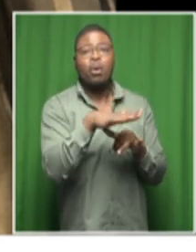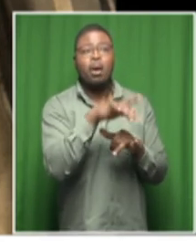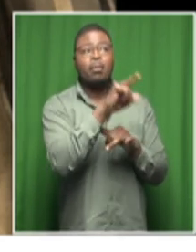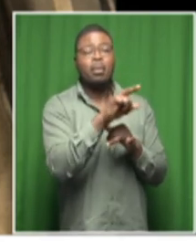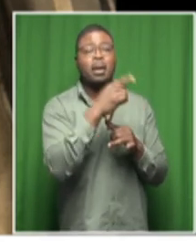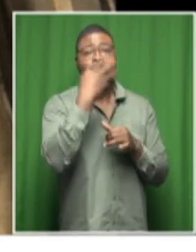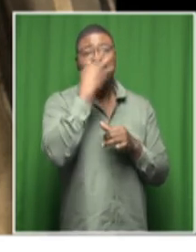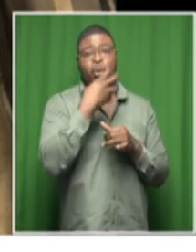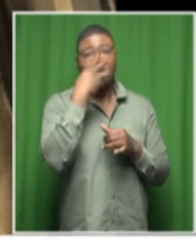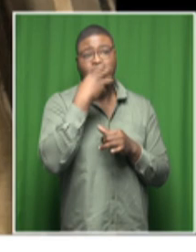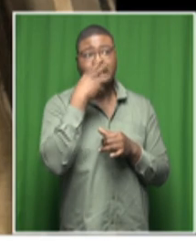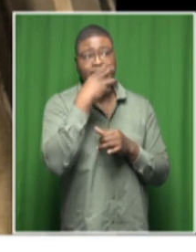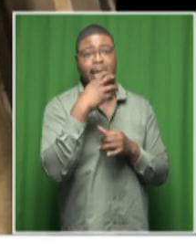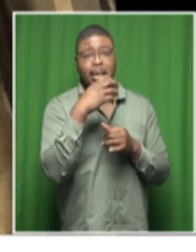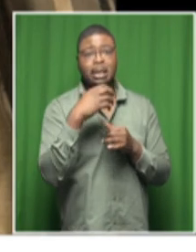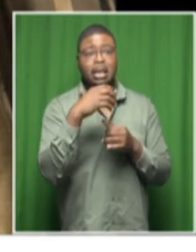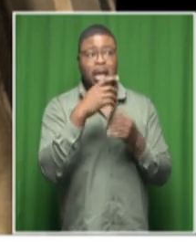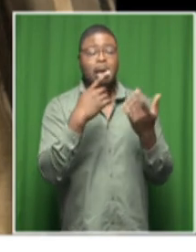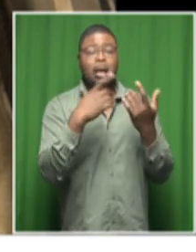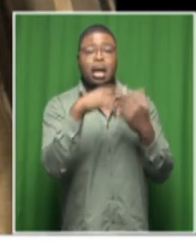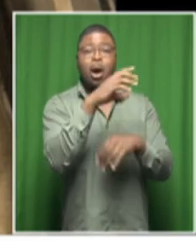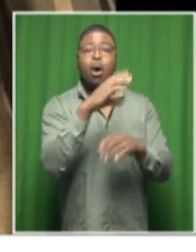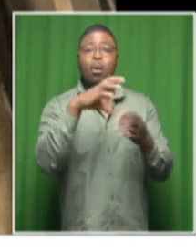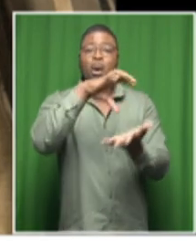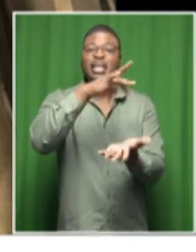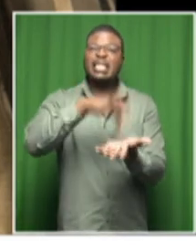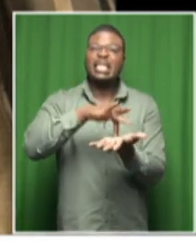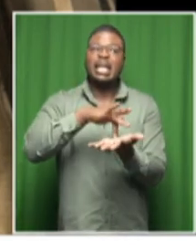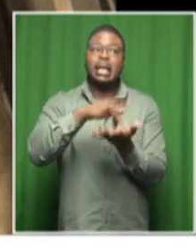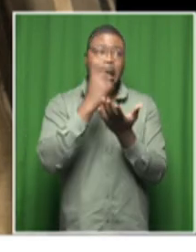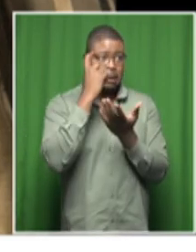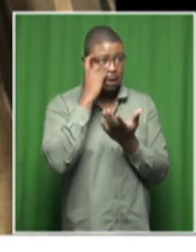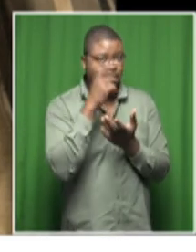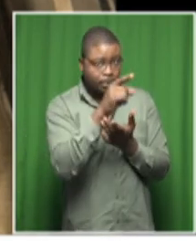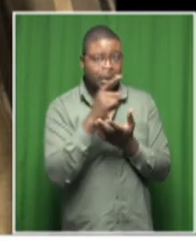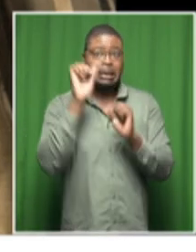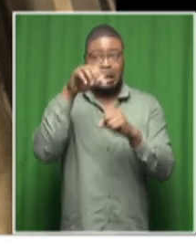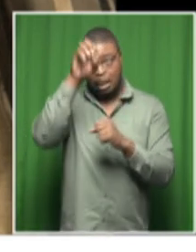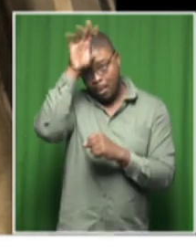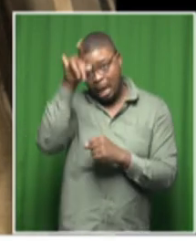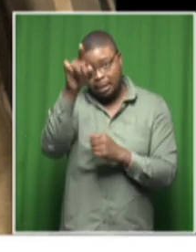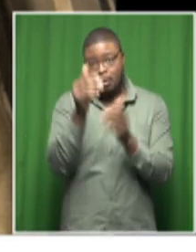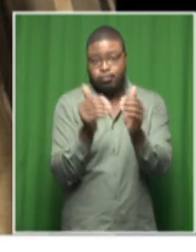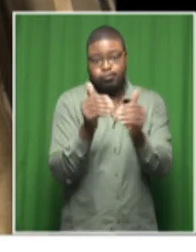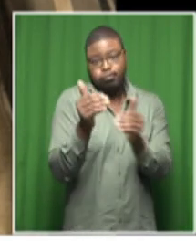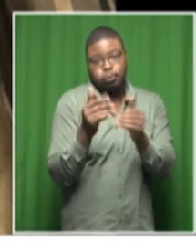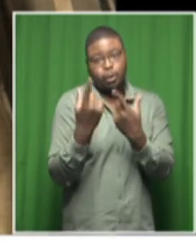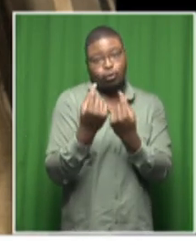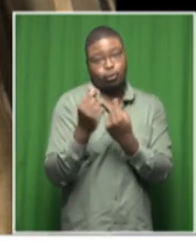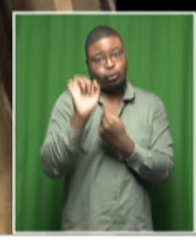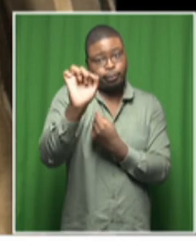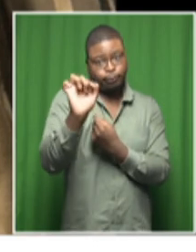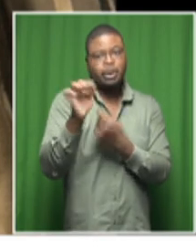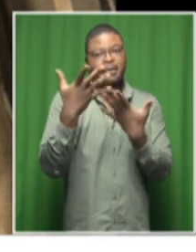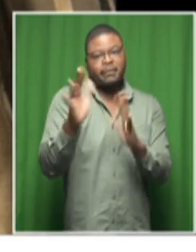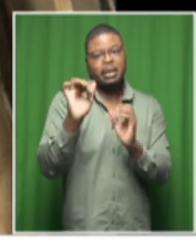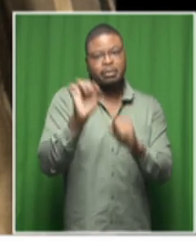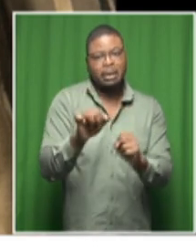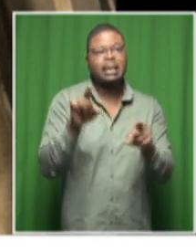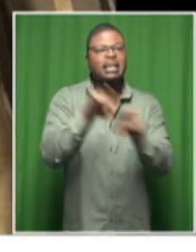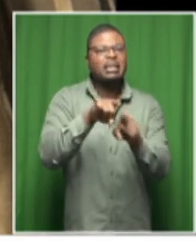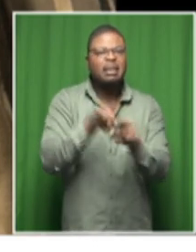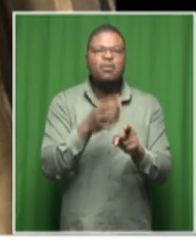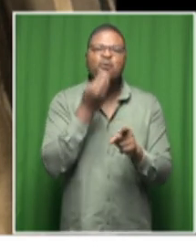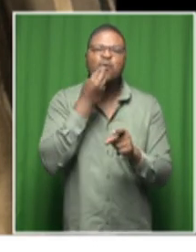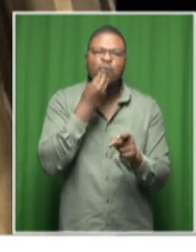in blue fontaine and in those areas and provided some uh some some of the things that uh they you